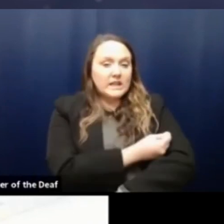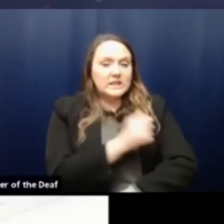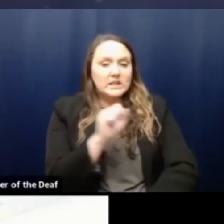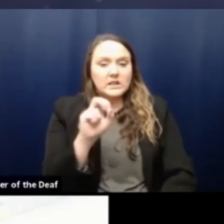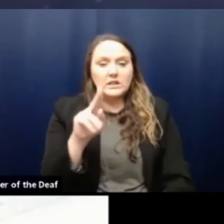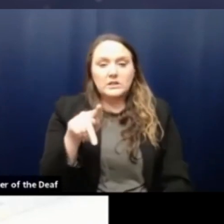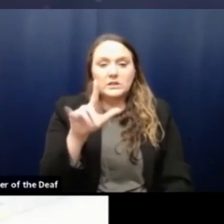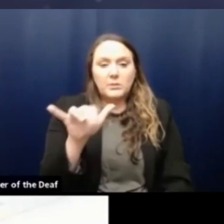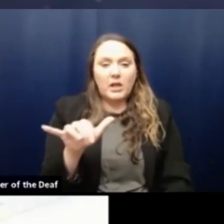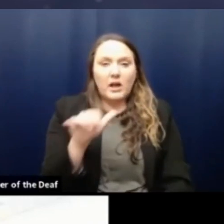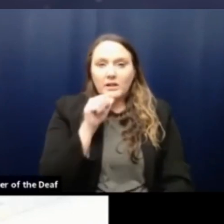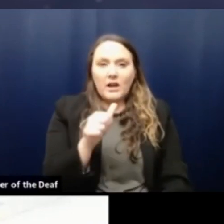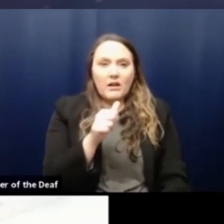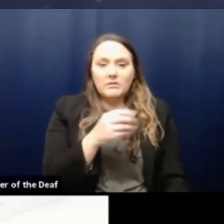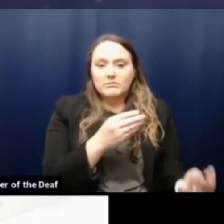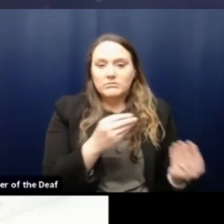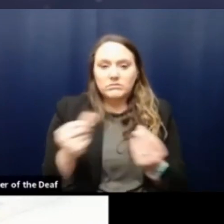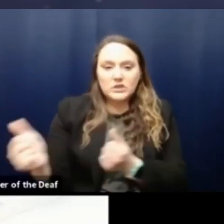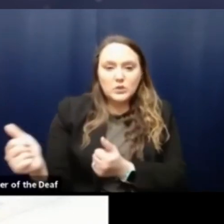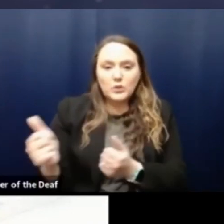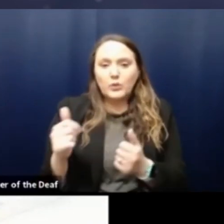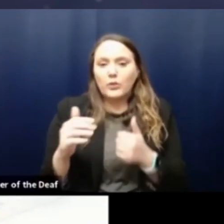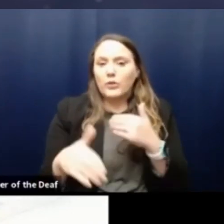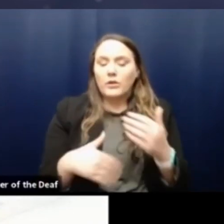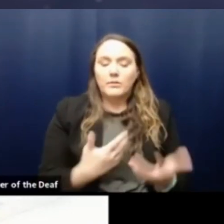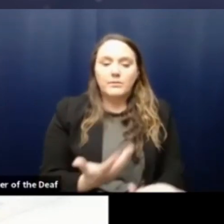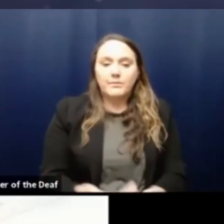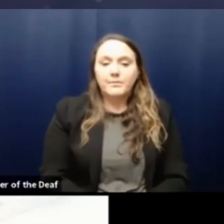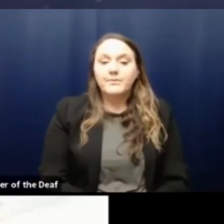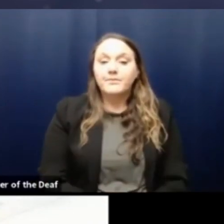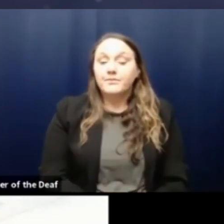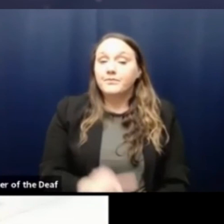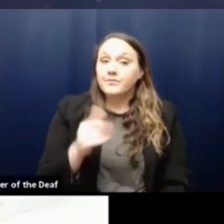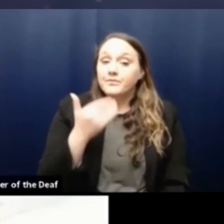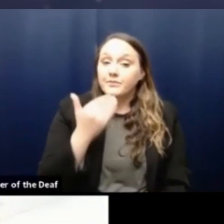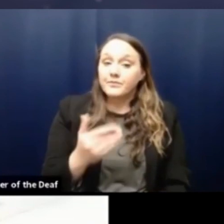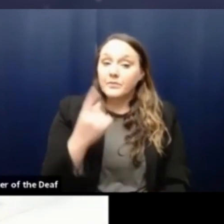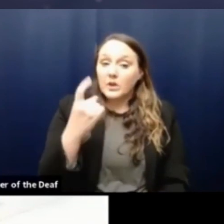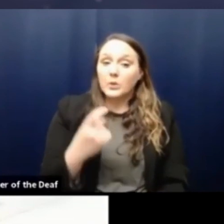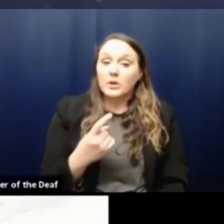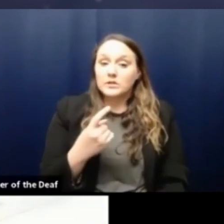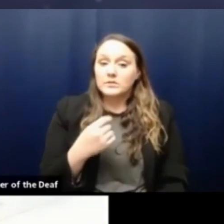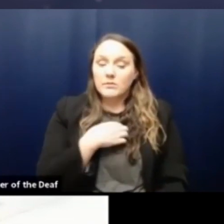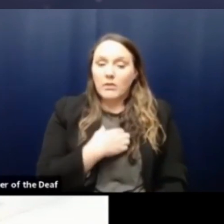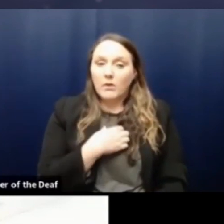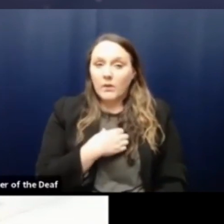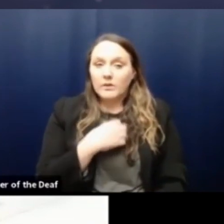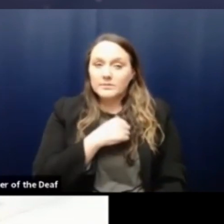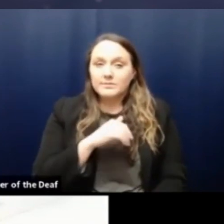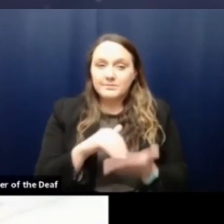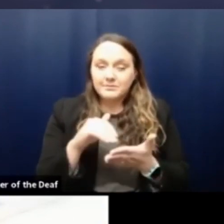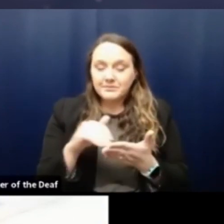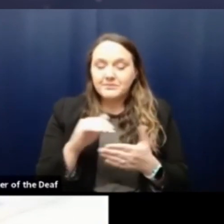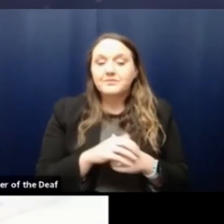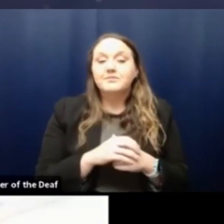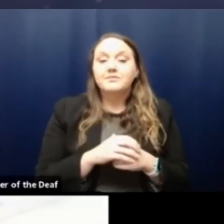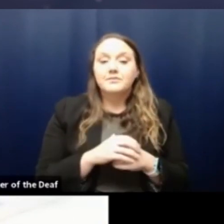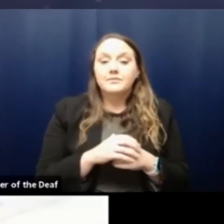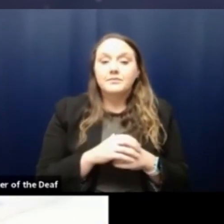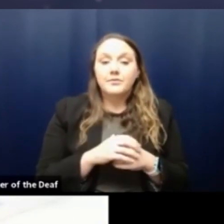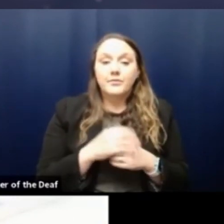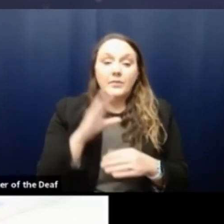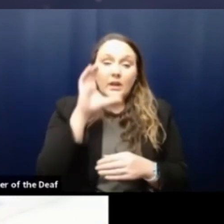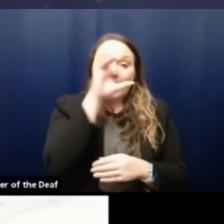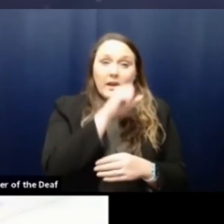not flowing? Um, that's a great question. Excuse me. Uh, I guess for the